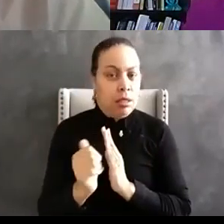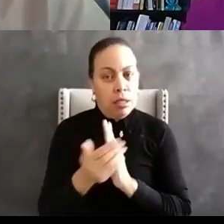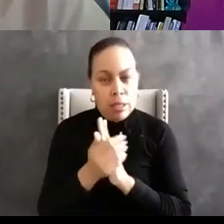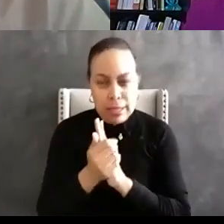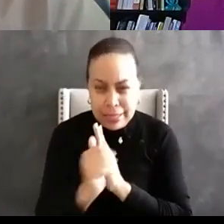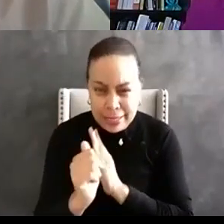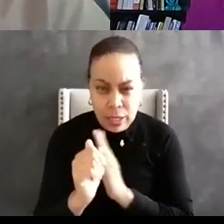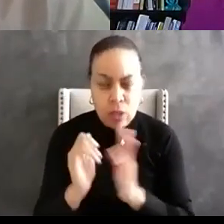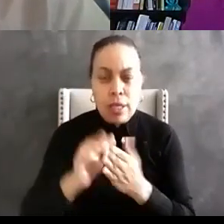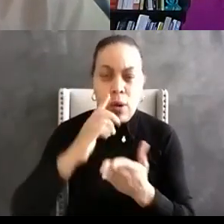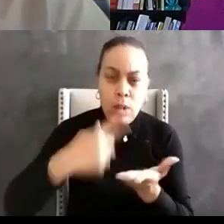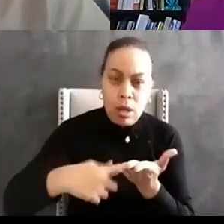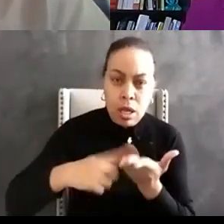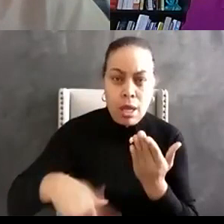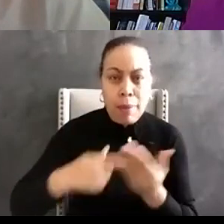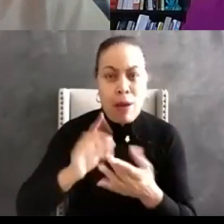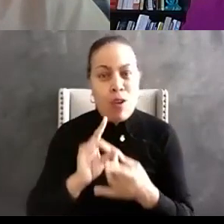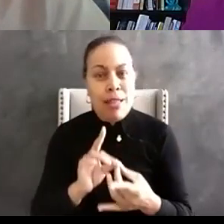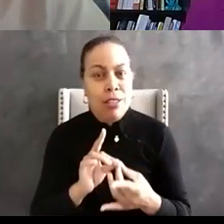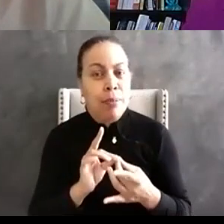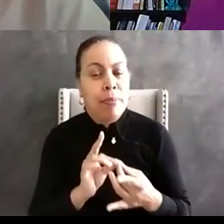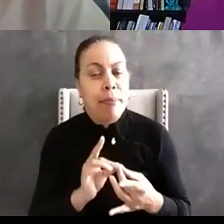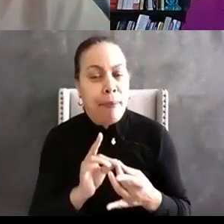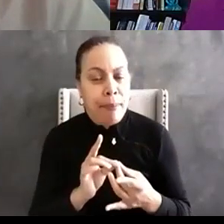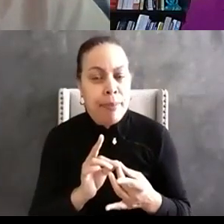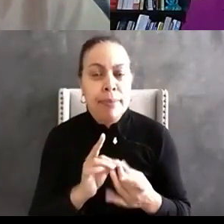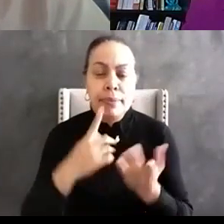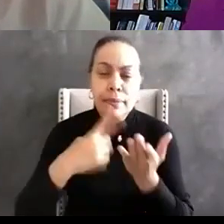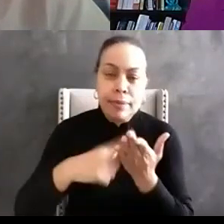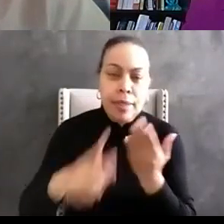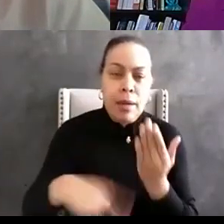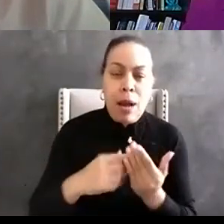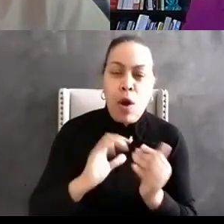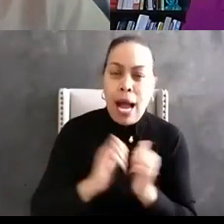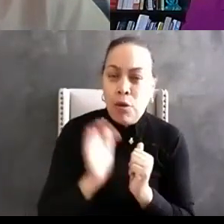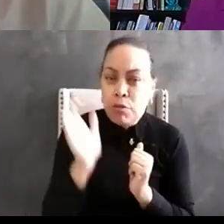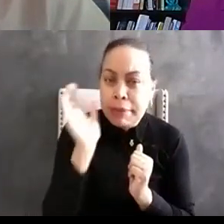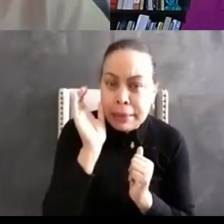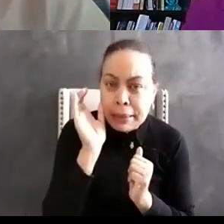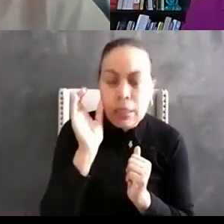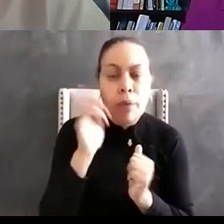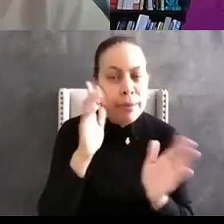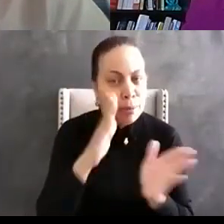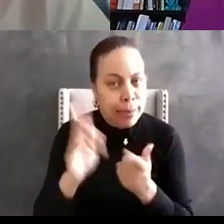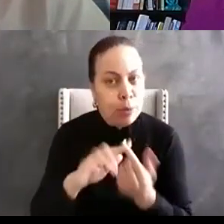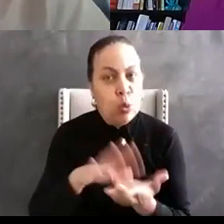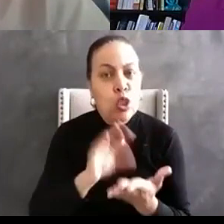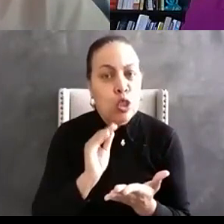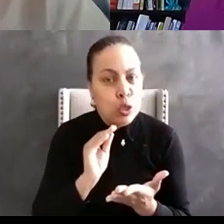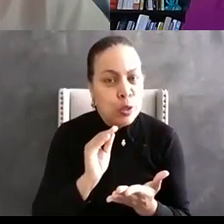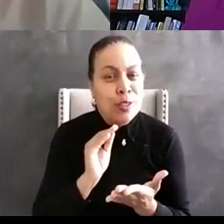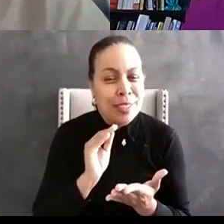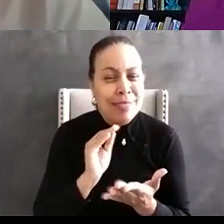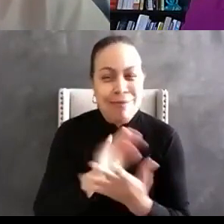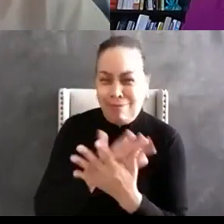talk about relationship skills that talk about that we listen with intent to learn skills of those